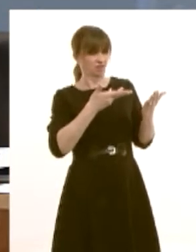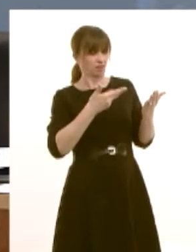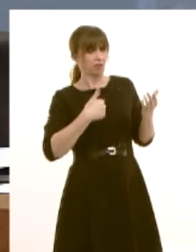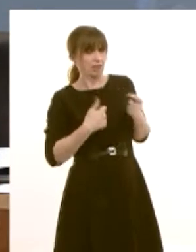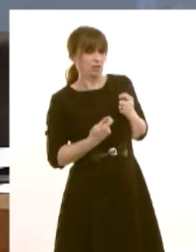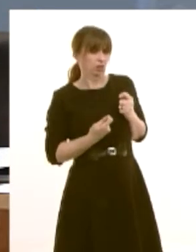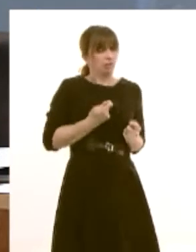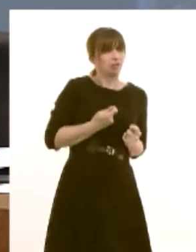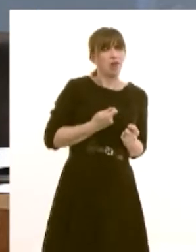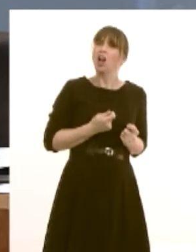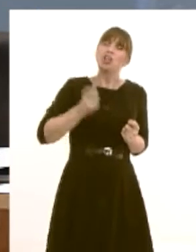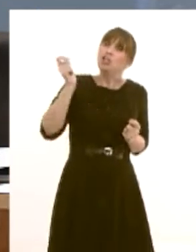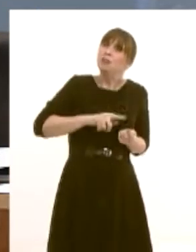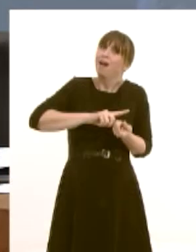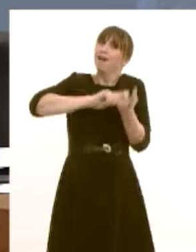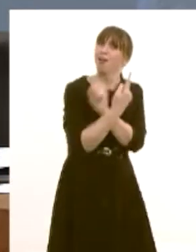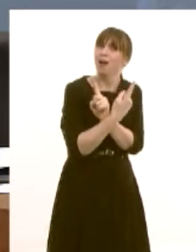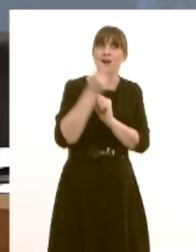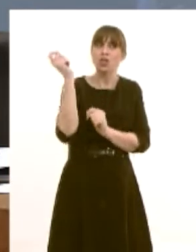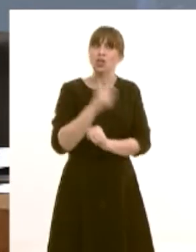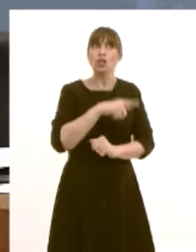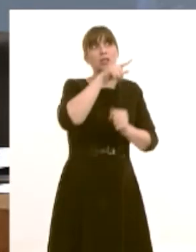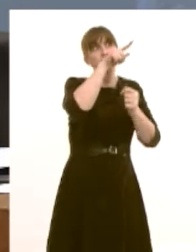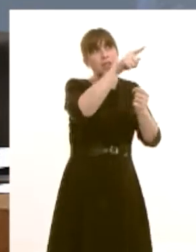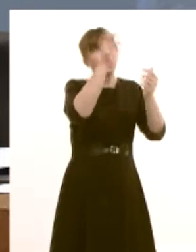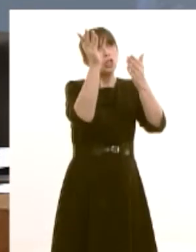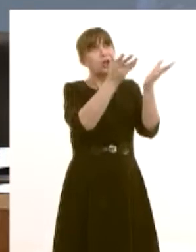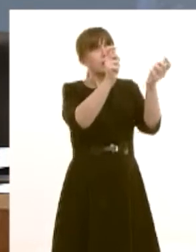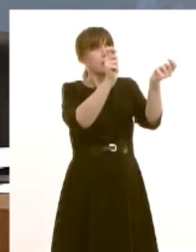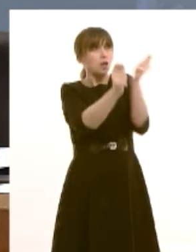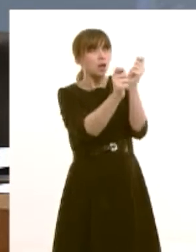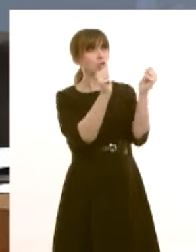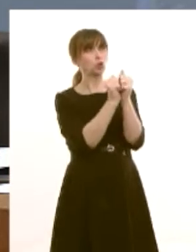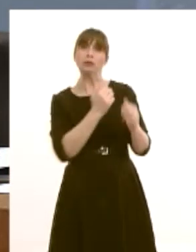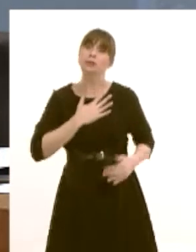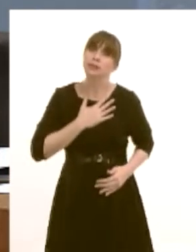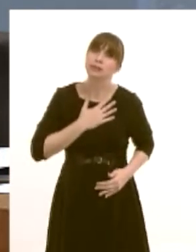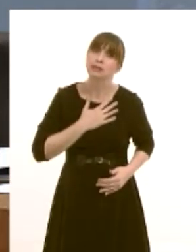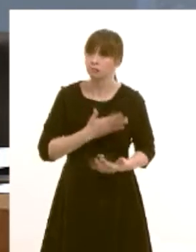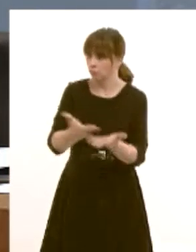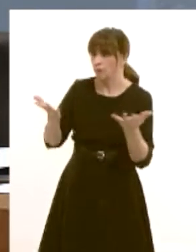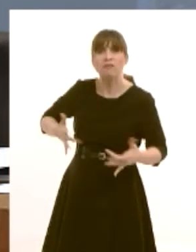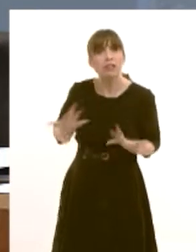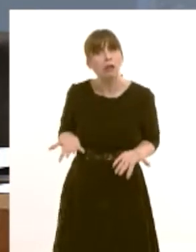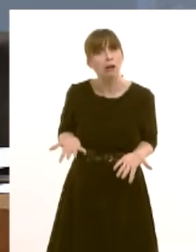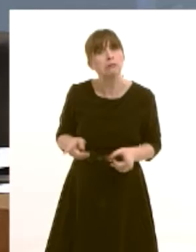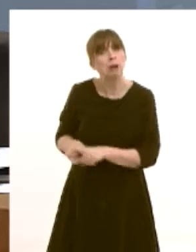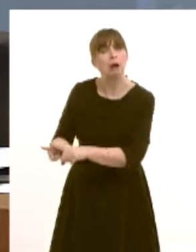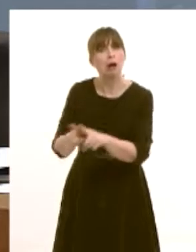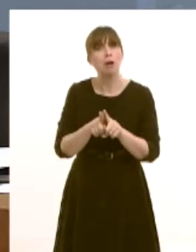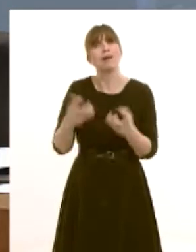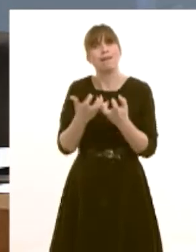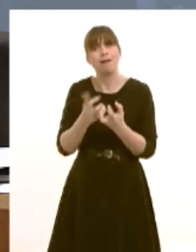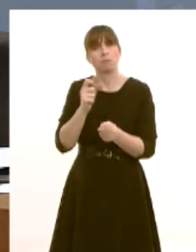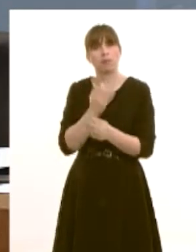policies being adapted to suit their particular vulnerable requirements. First minister what can your government do to ensure that there's speedy and